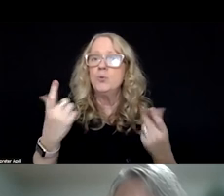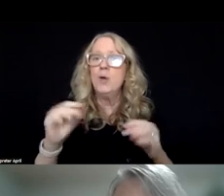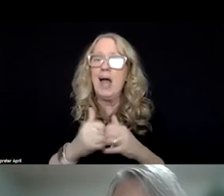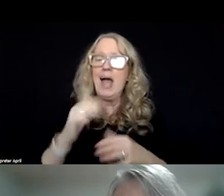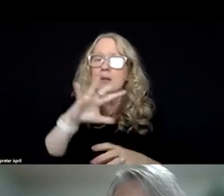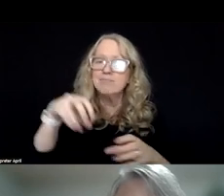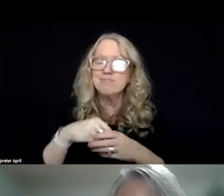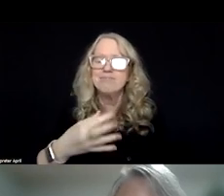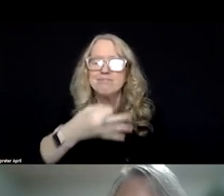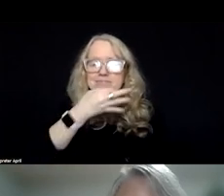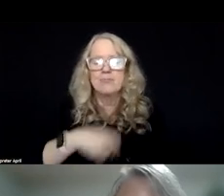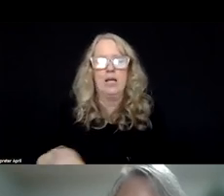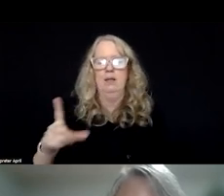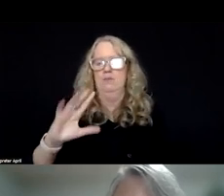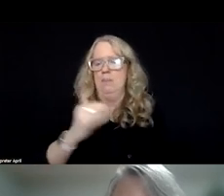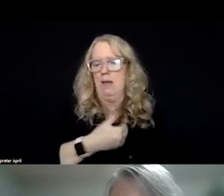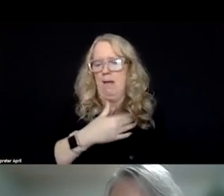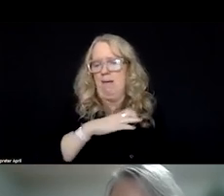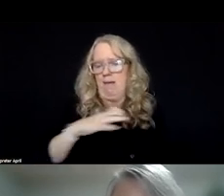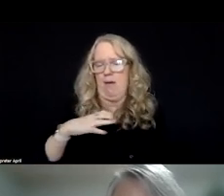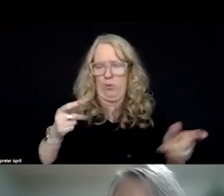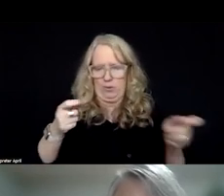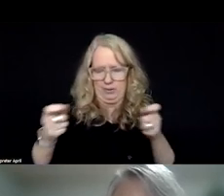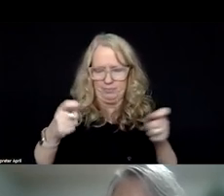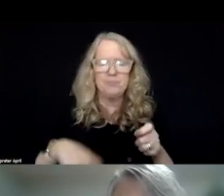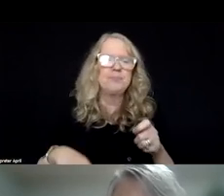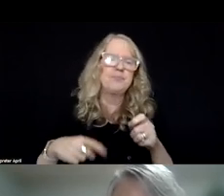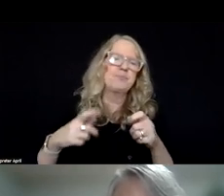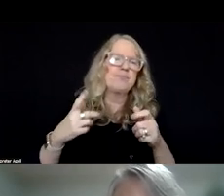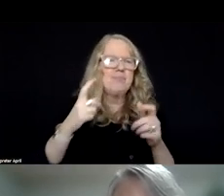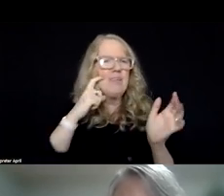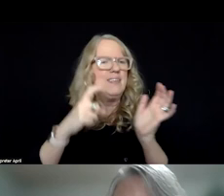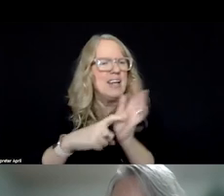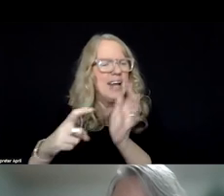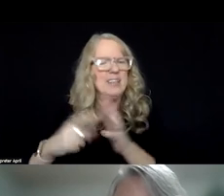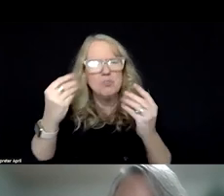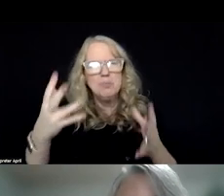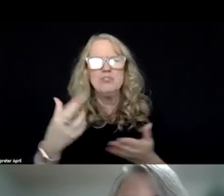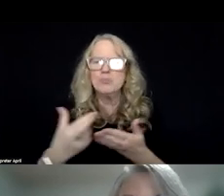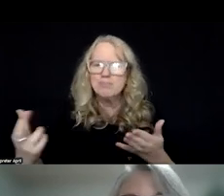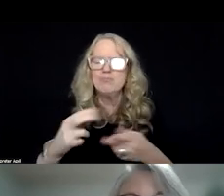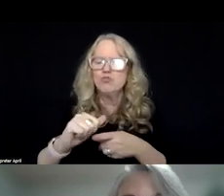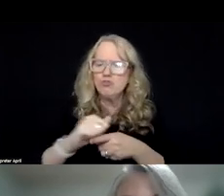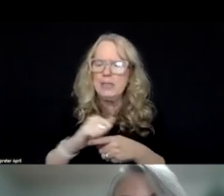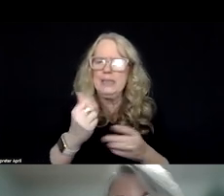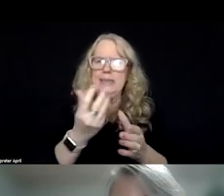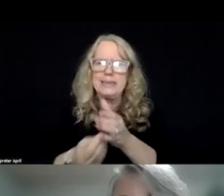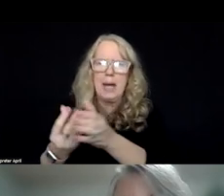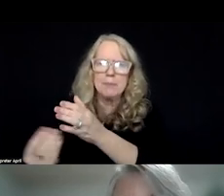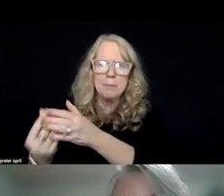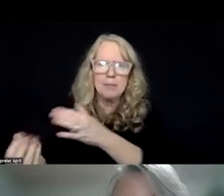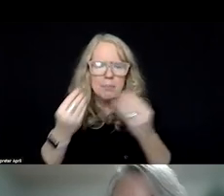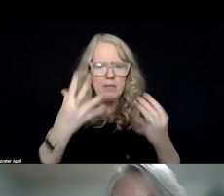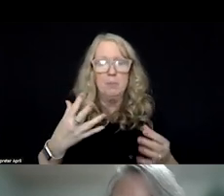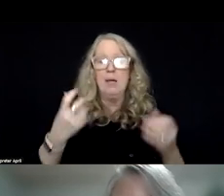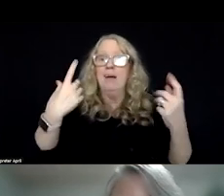contributors, learning from our steering committee, and then just identifying information, resources, trainings, and gaps. But the piece this